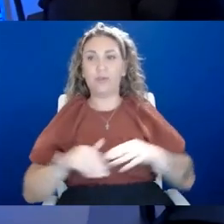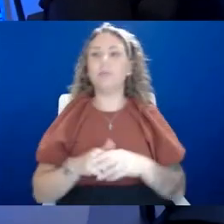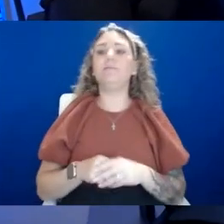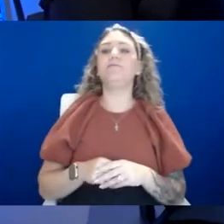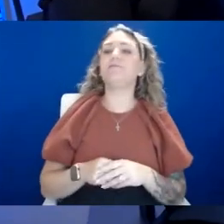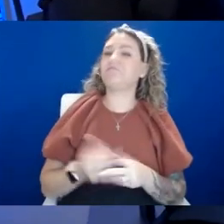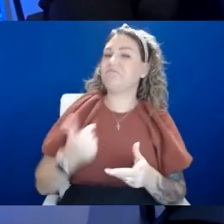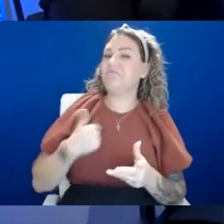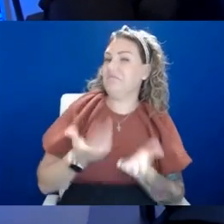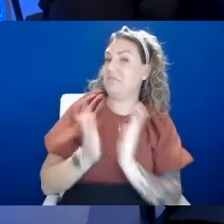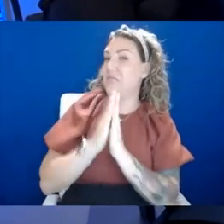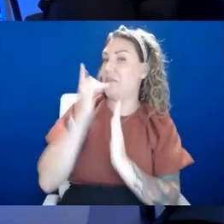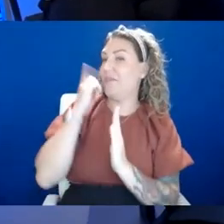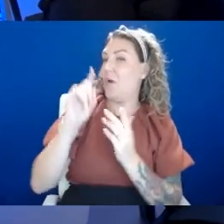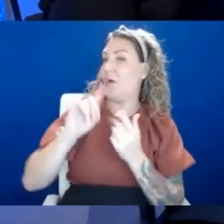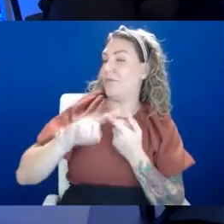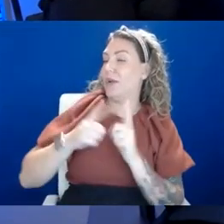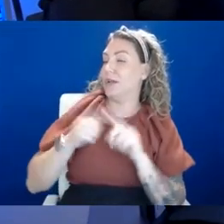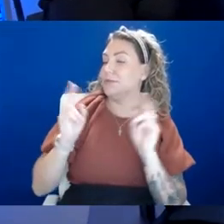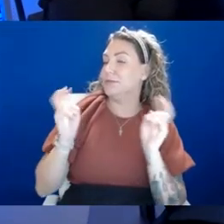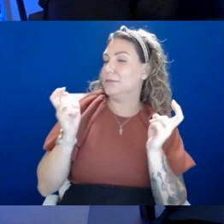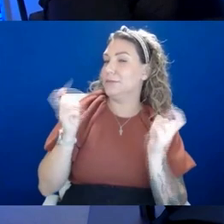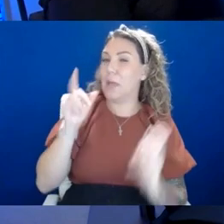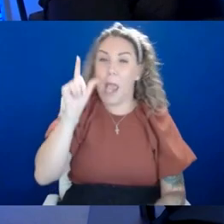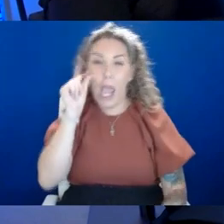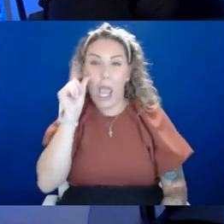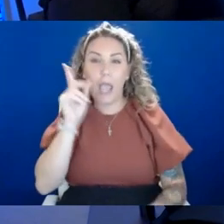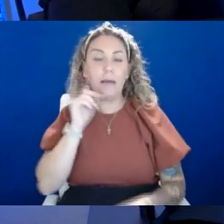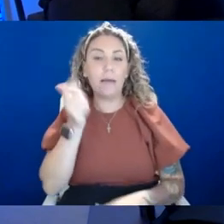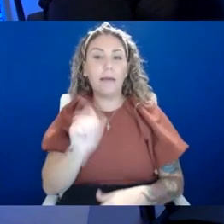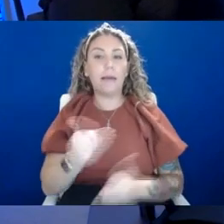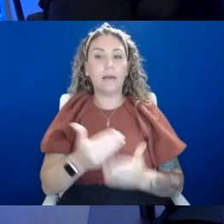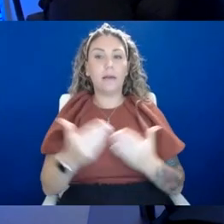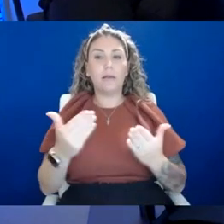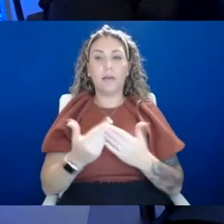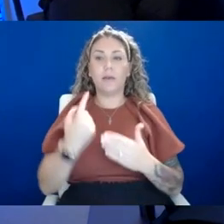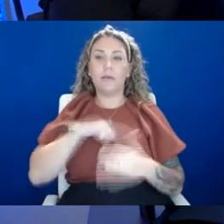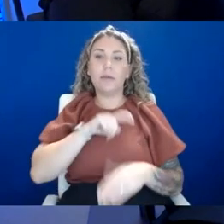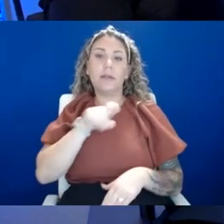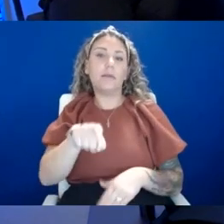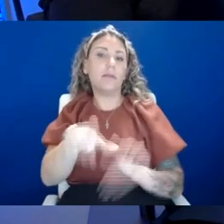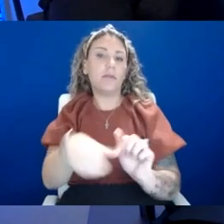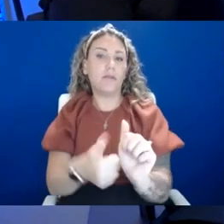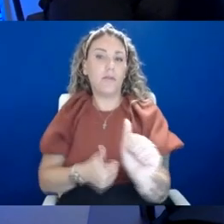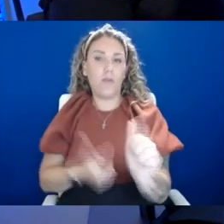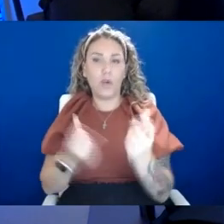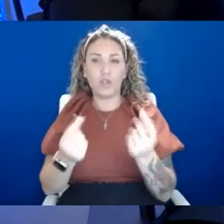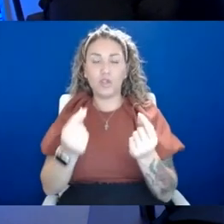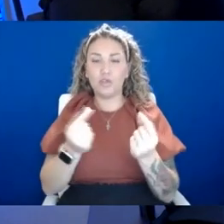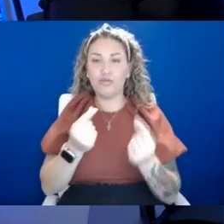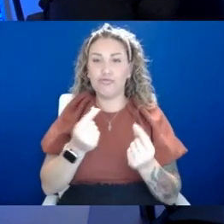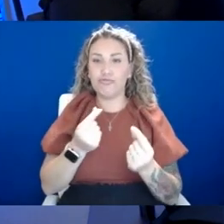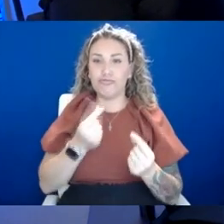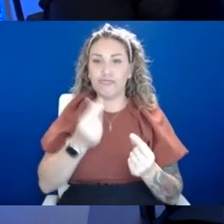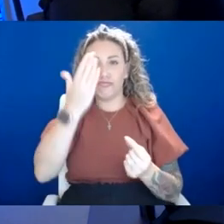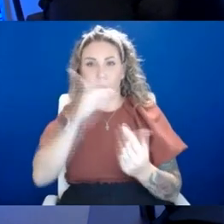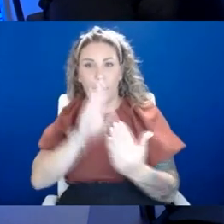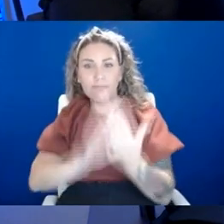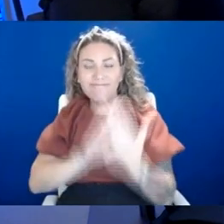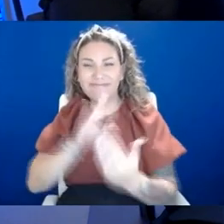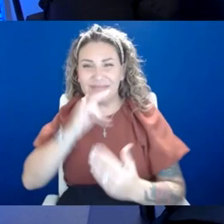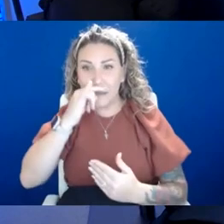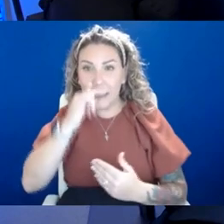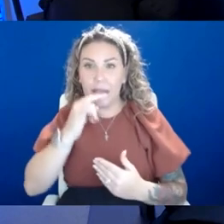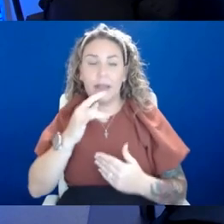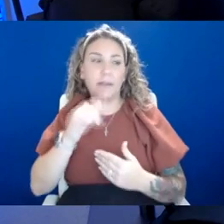moment. So are there any things that we should avoid doing in front of our kids or conversations or things or buzzwords?